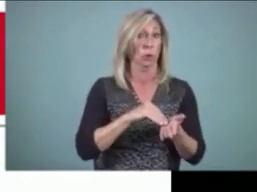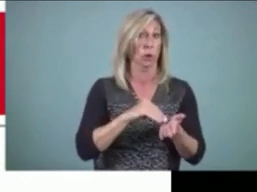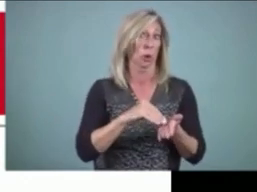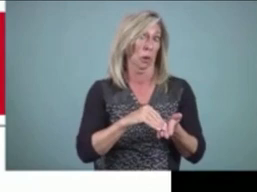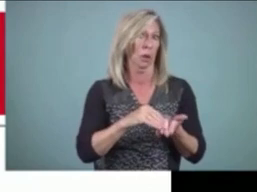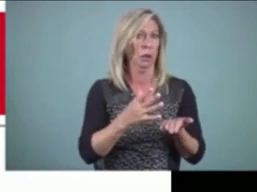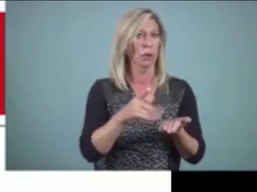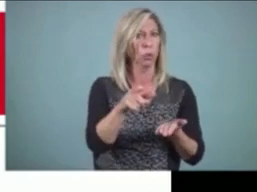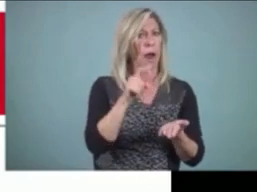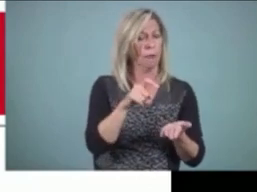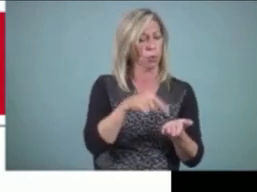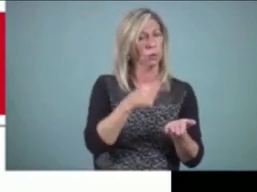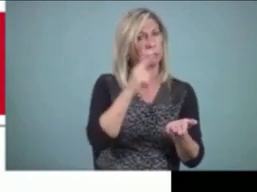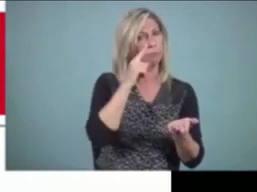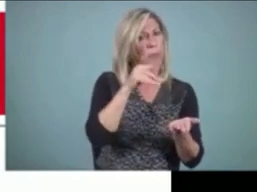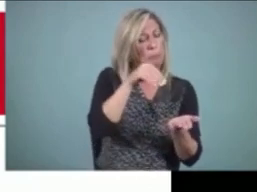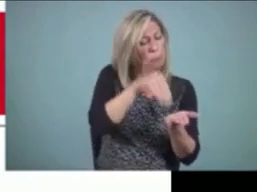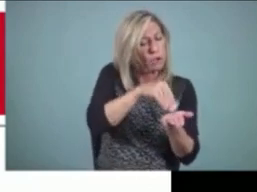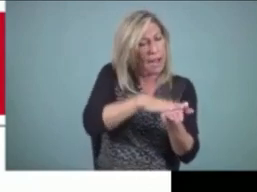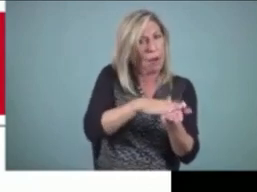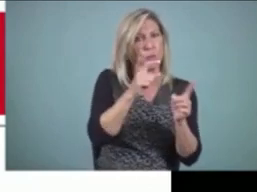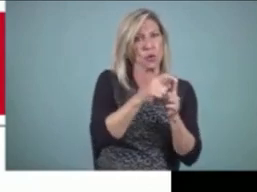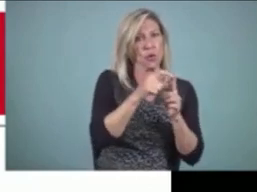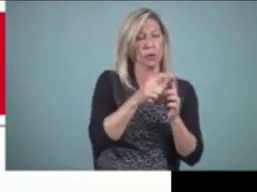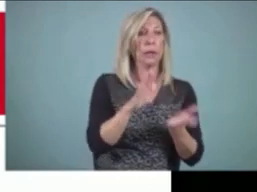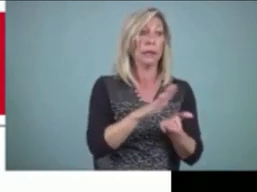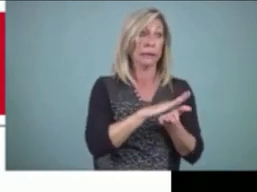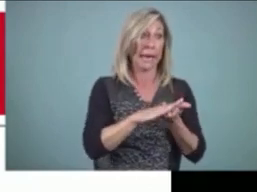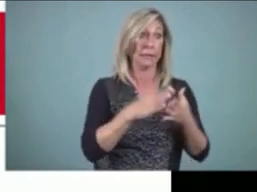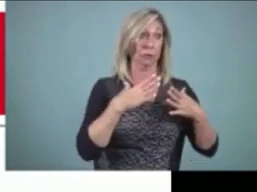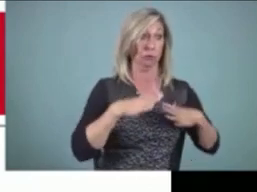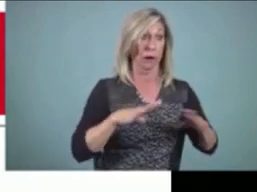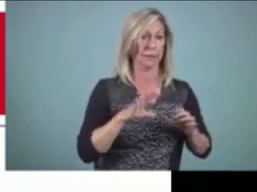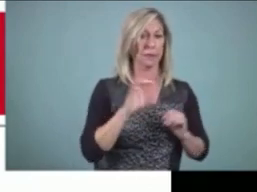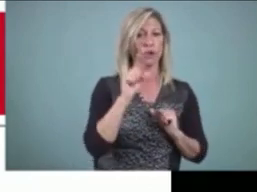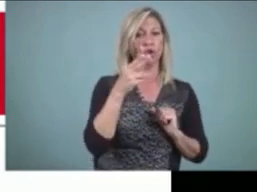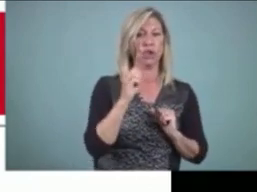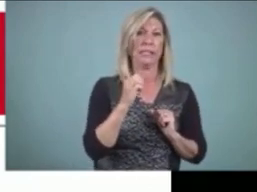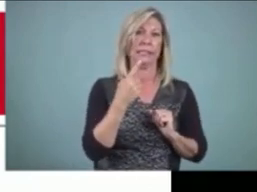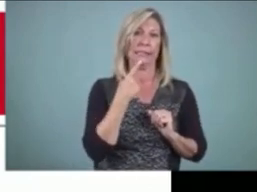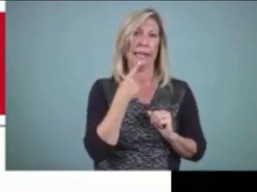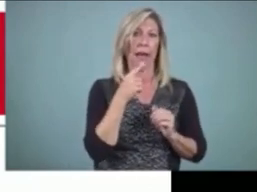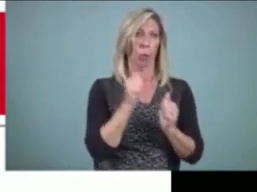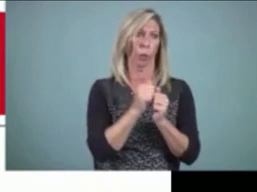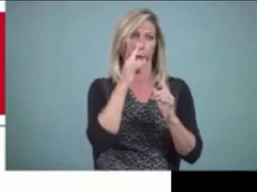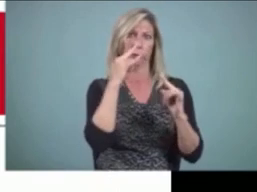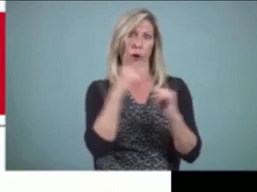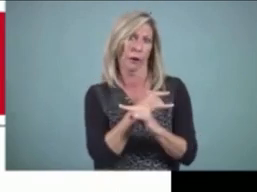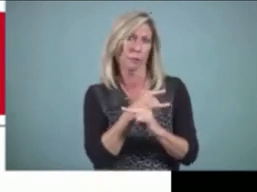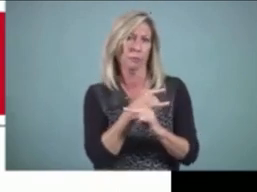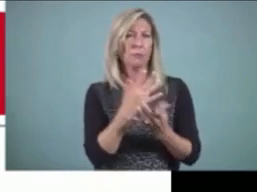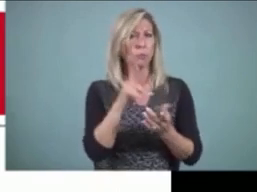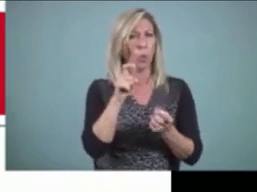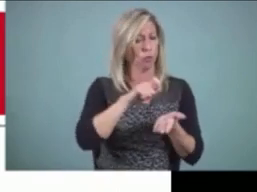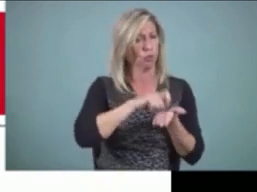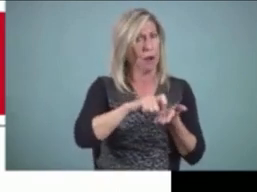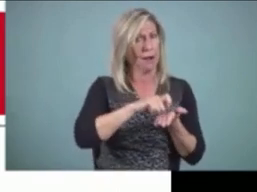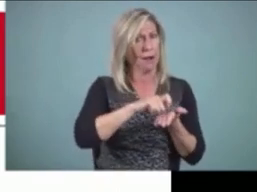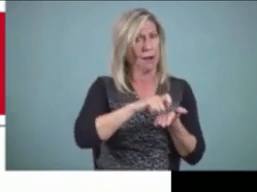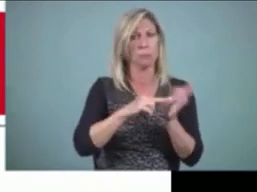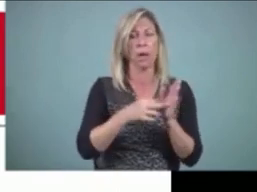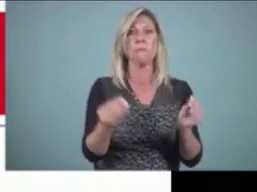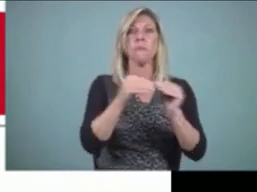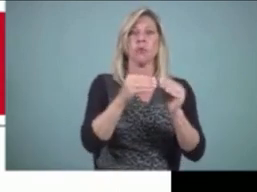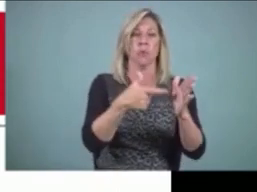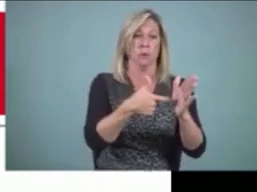sarcastically. So you can see how written language puts more demands on your language repertoire